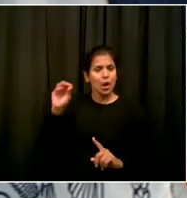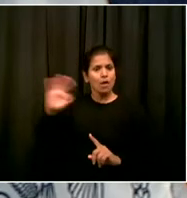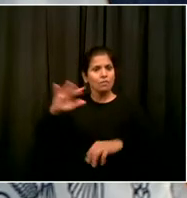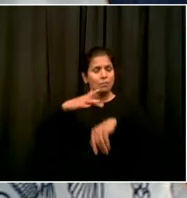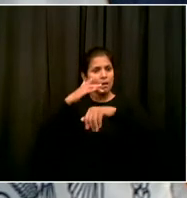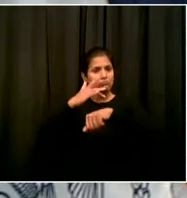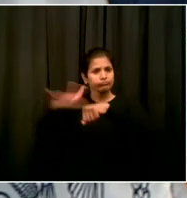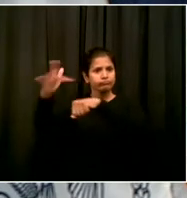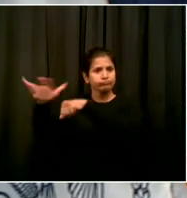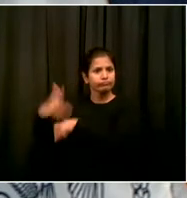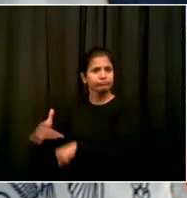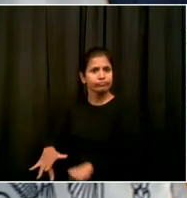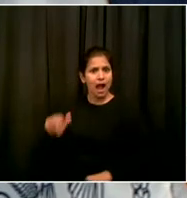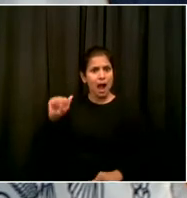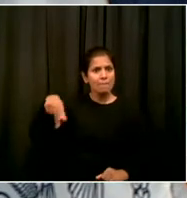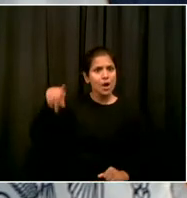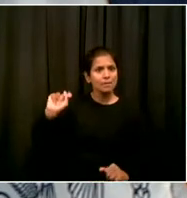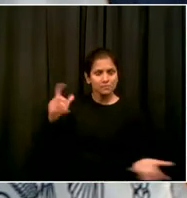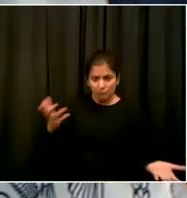moving forward?